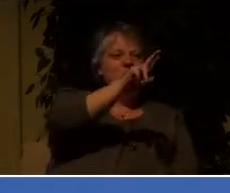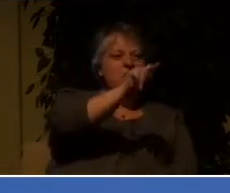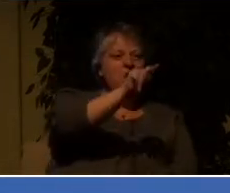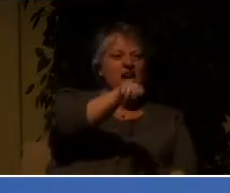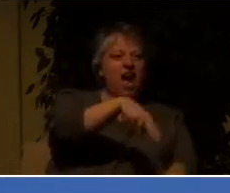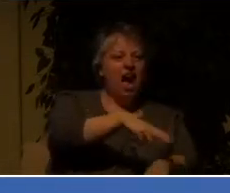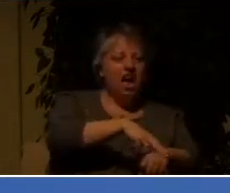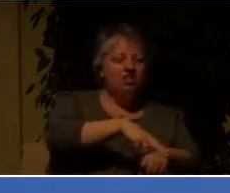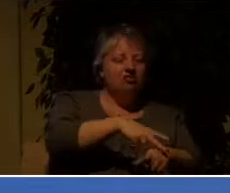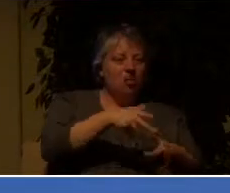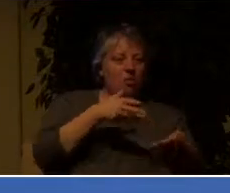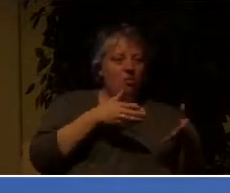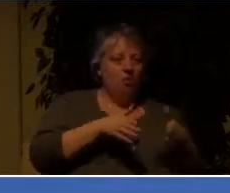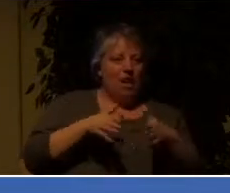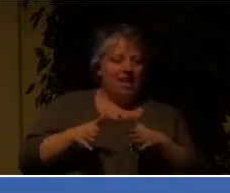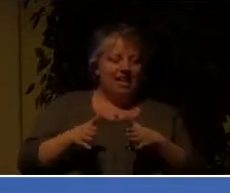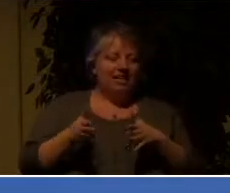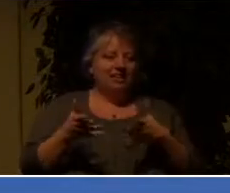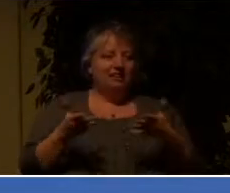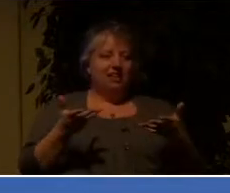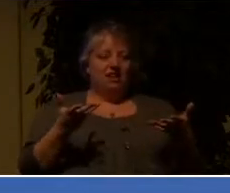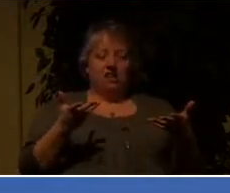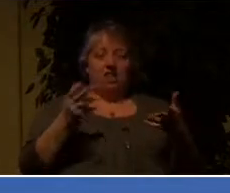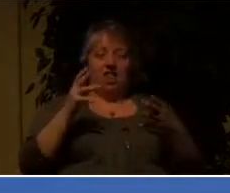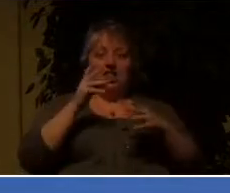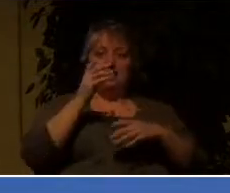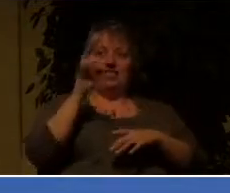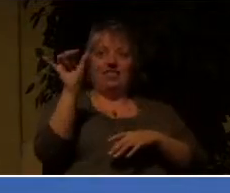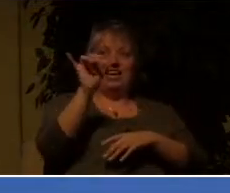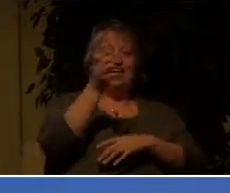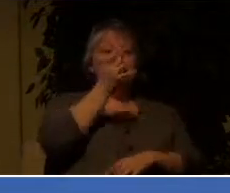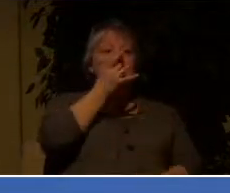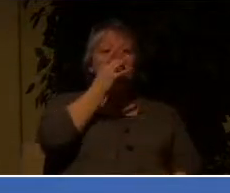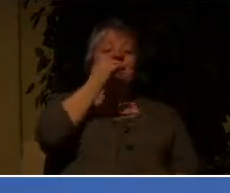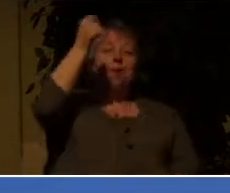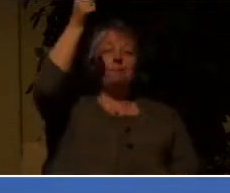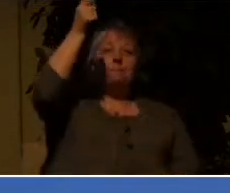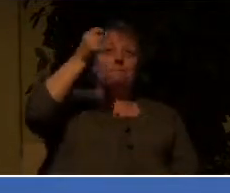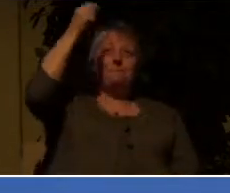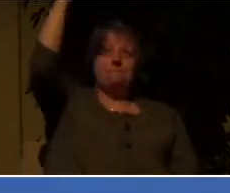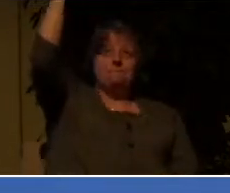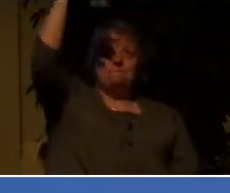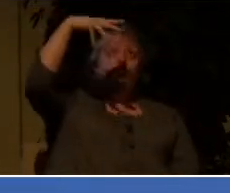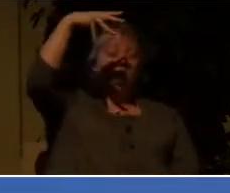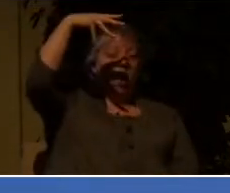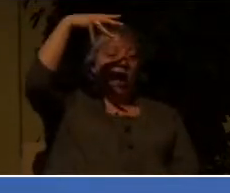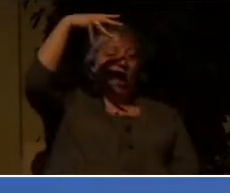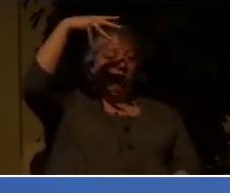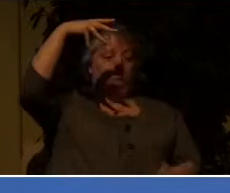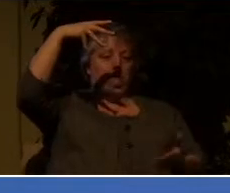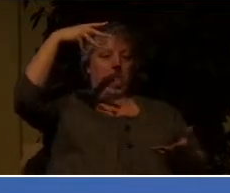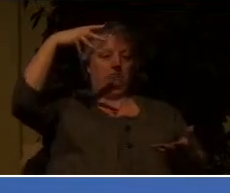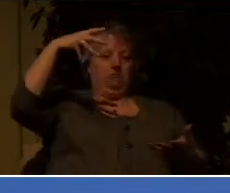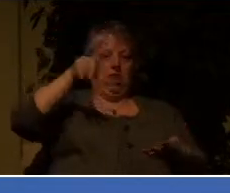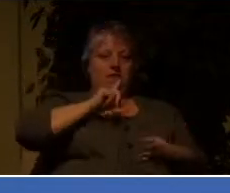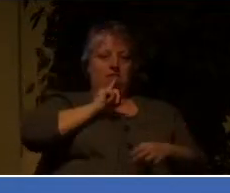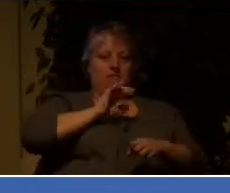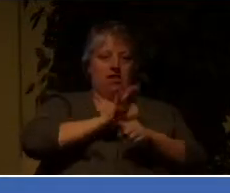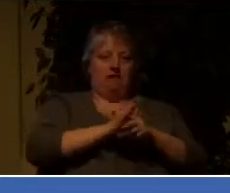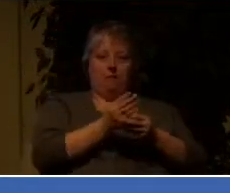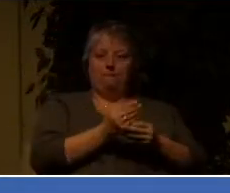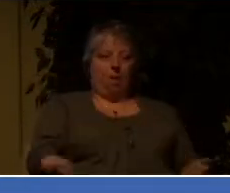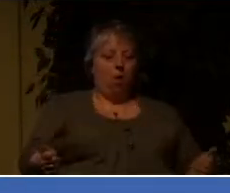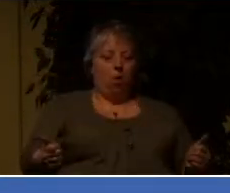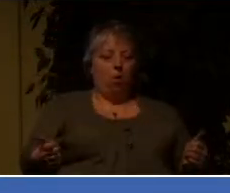and our covenant to go on, chases away the birds of prey so that we can